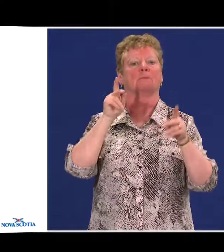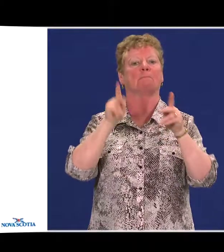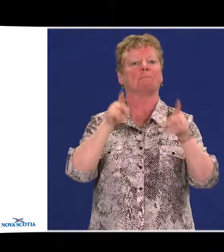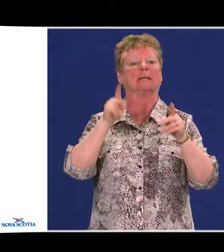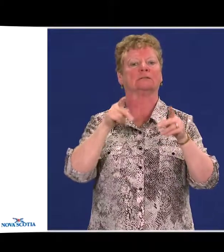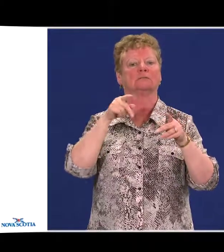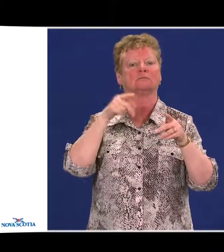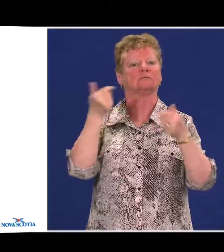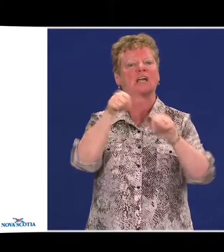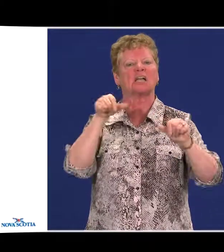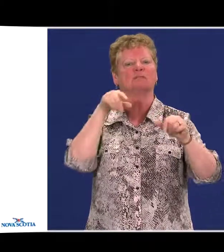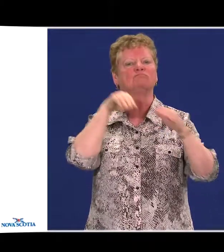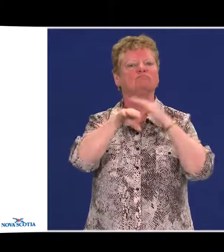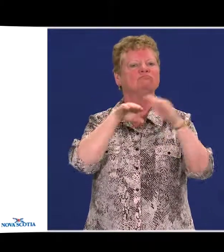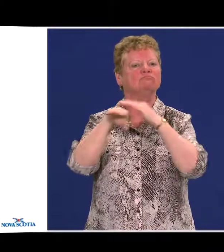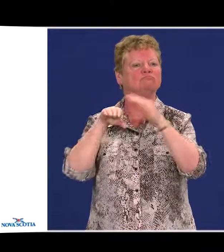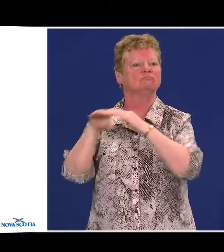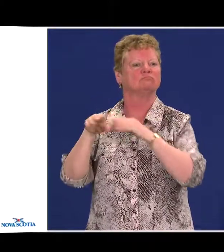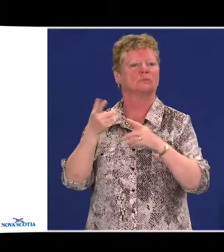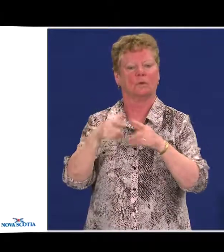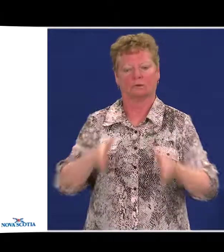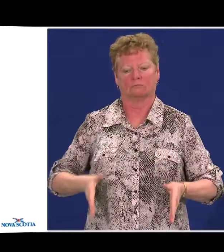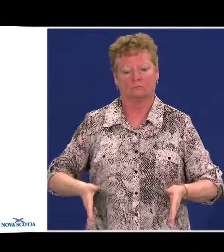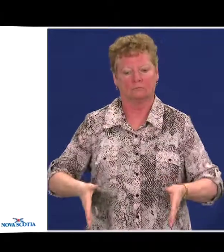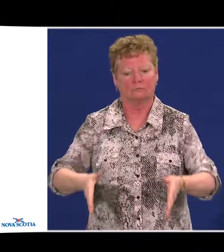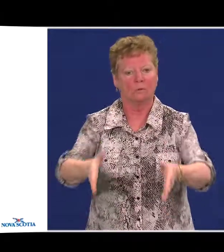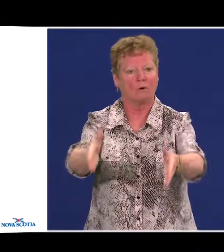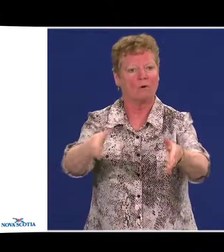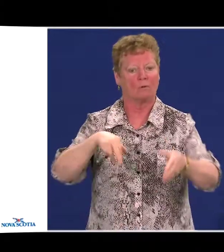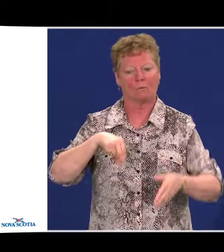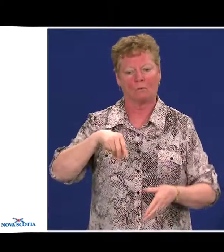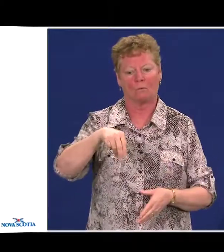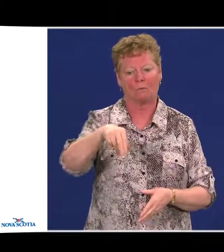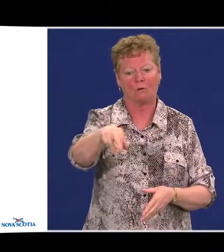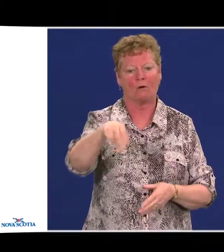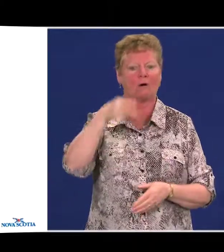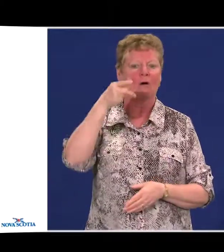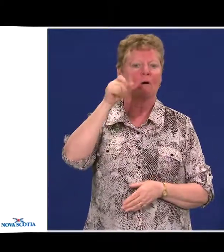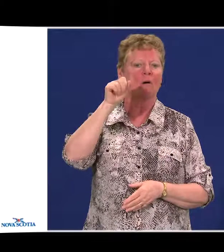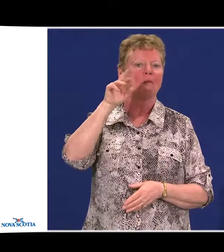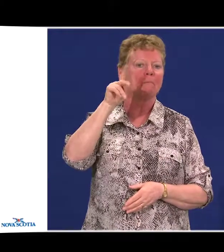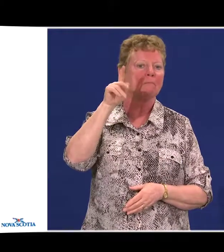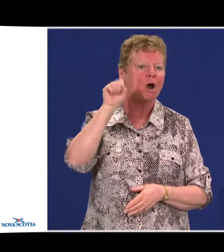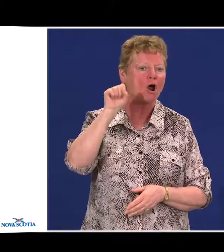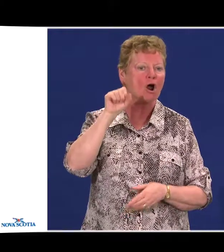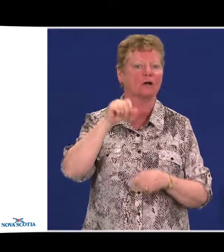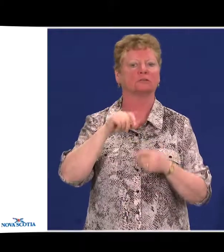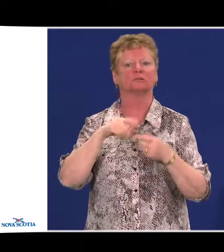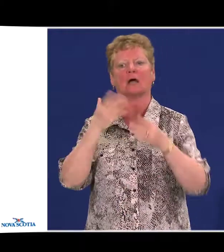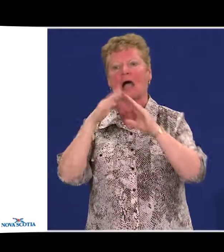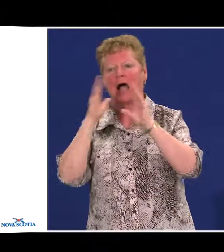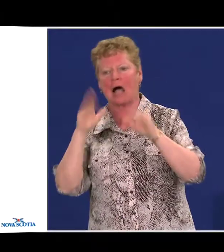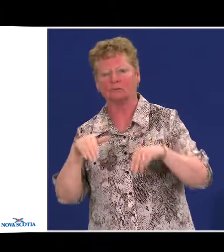buildings like walkways, pathways, parks, and it also refers to housing.